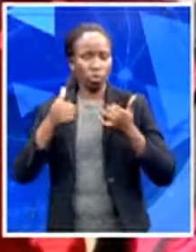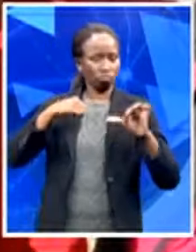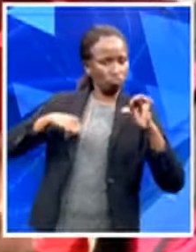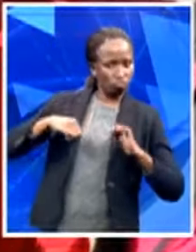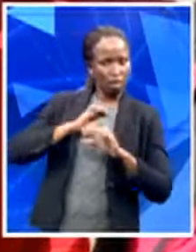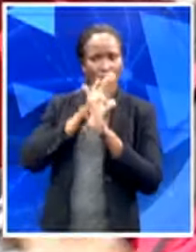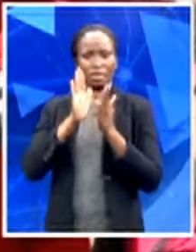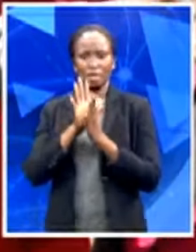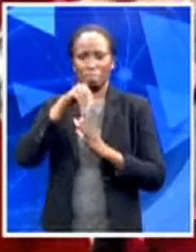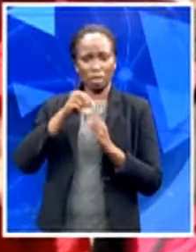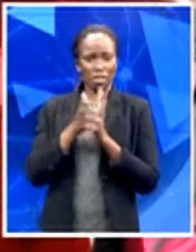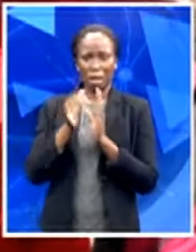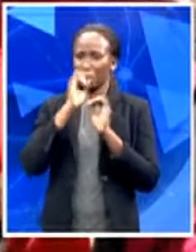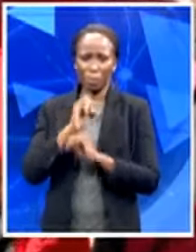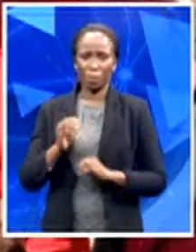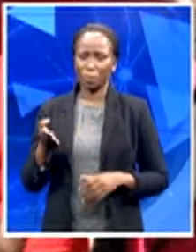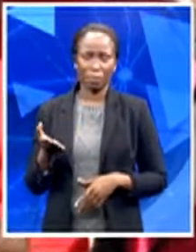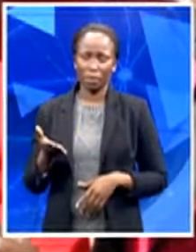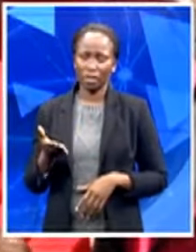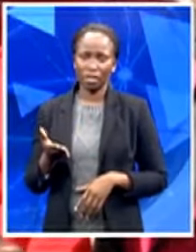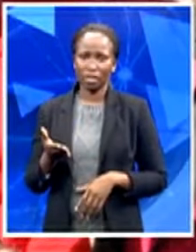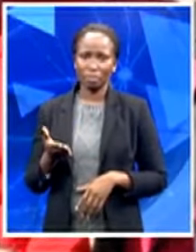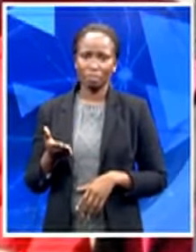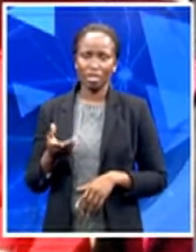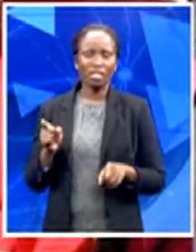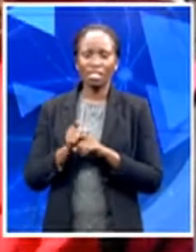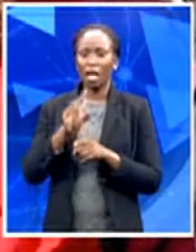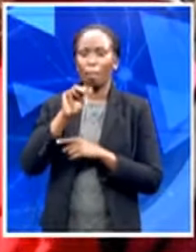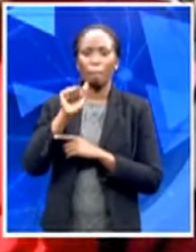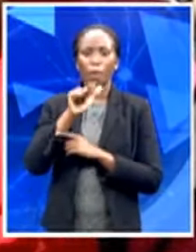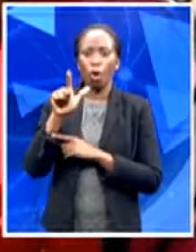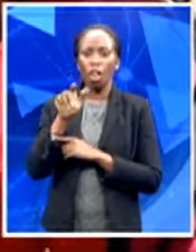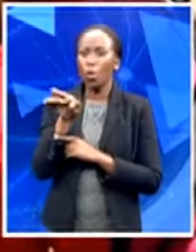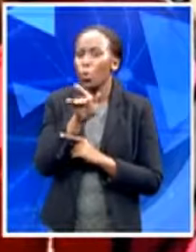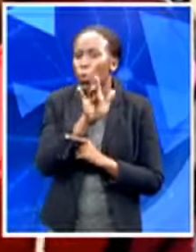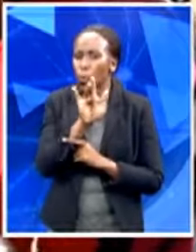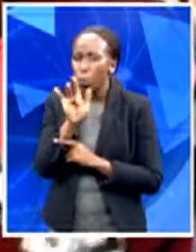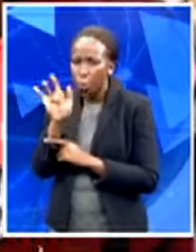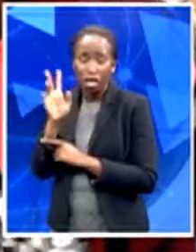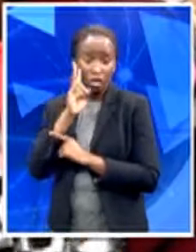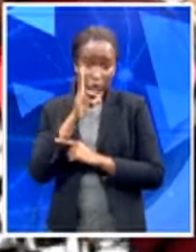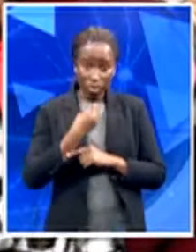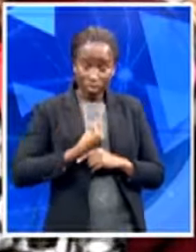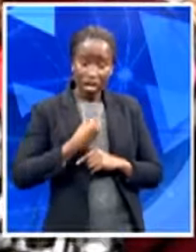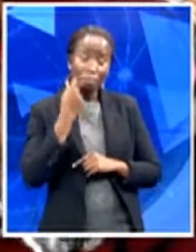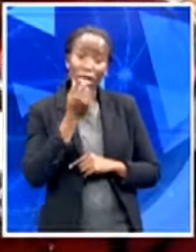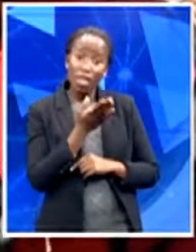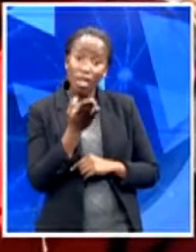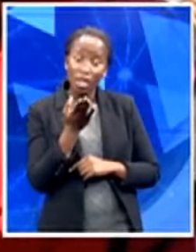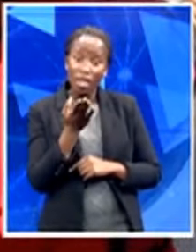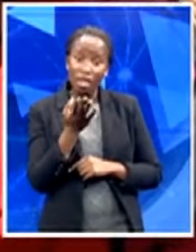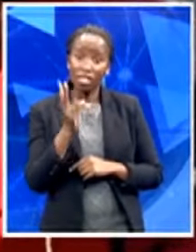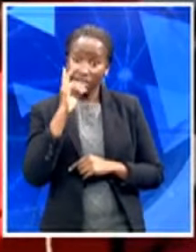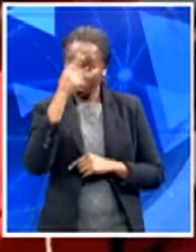There is not even a mall here. Look at these young men. They have poverty written all over them. If you are going to hire